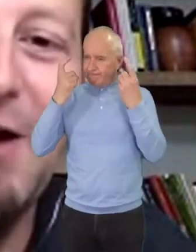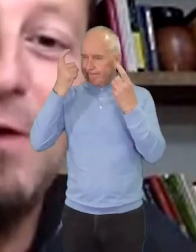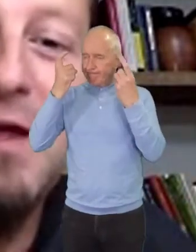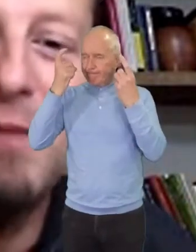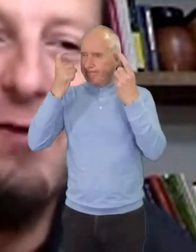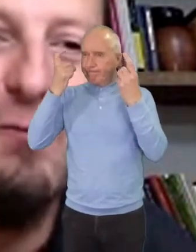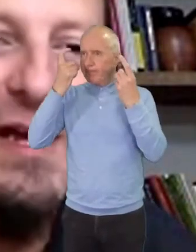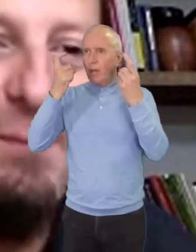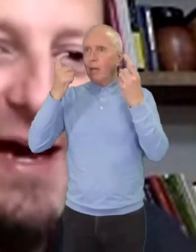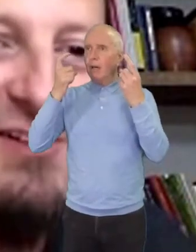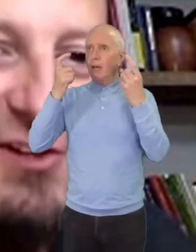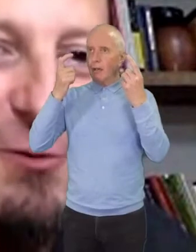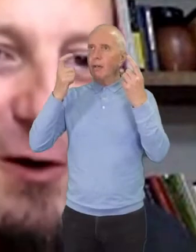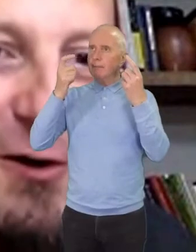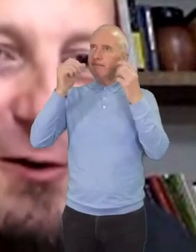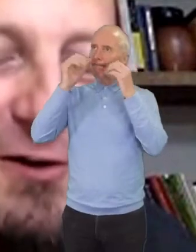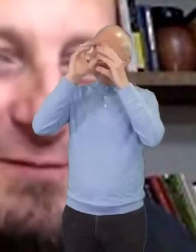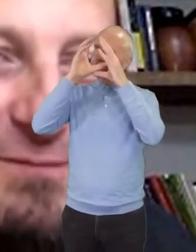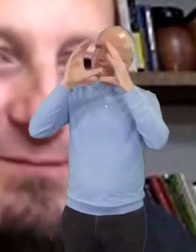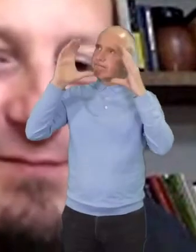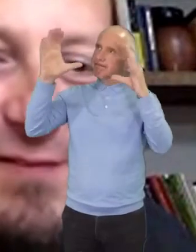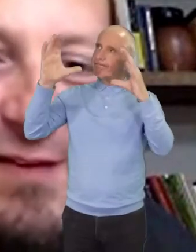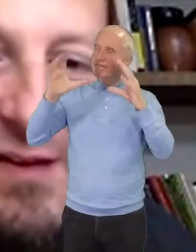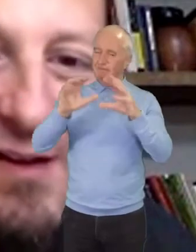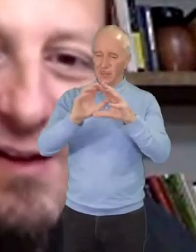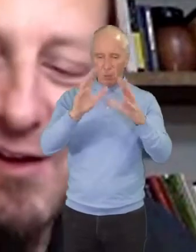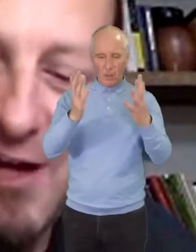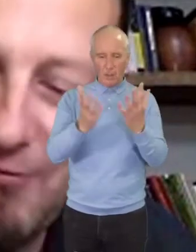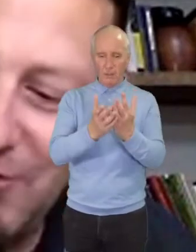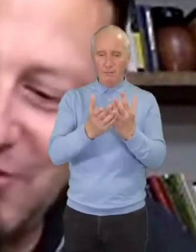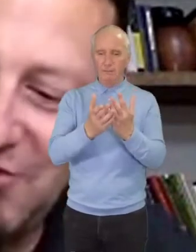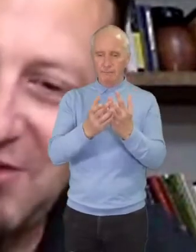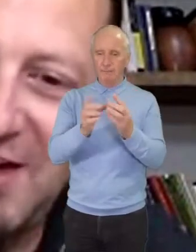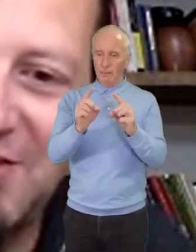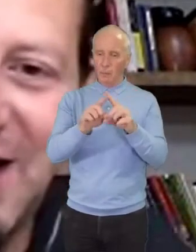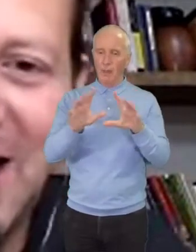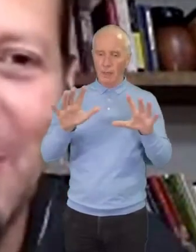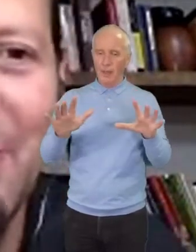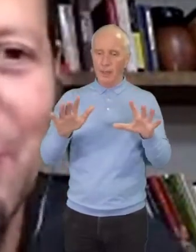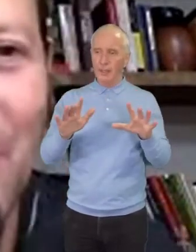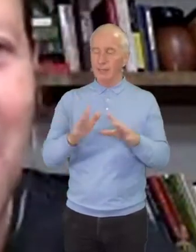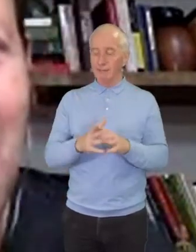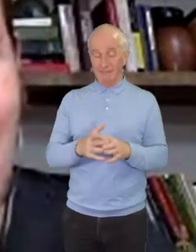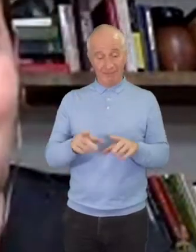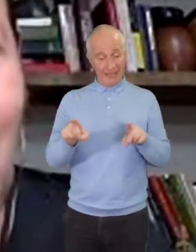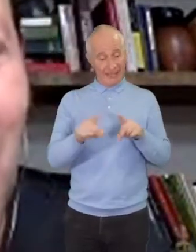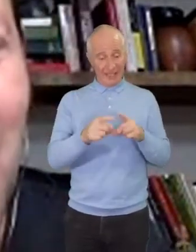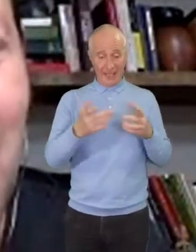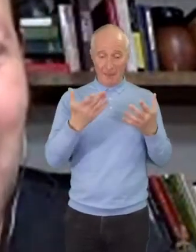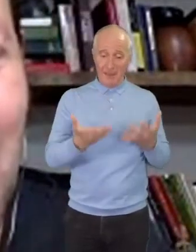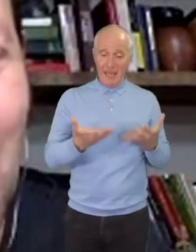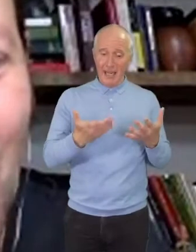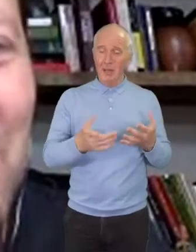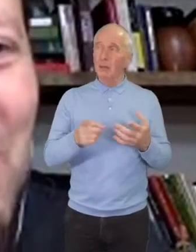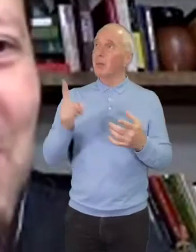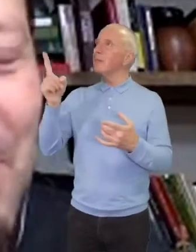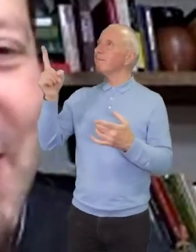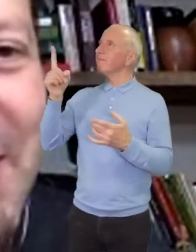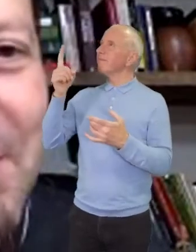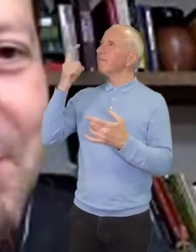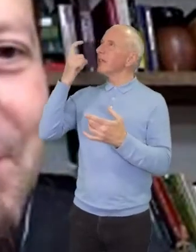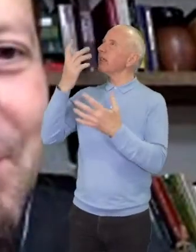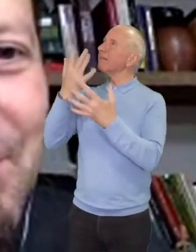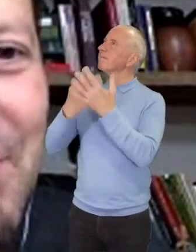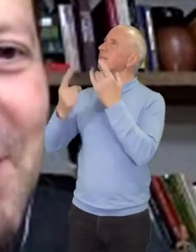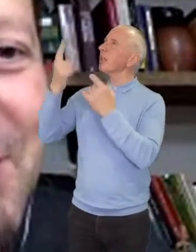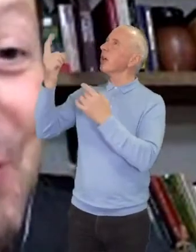that we might reimagine the world, not for just as it is now, but for how God wants it